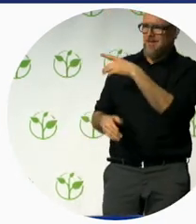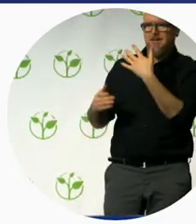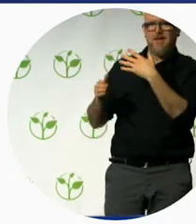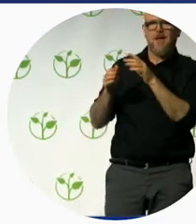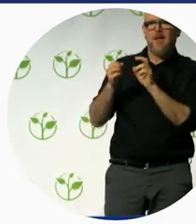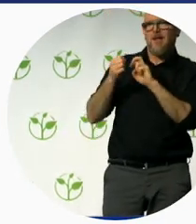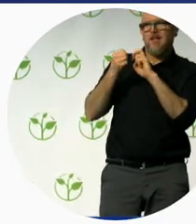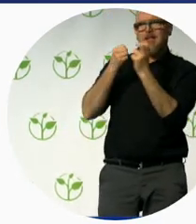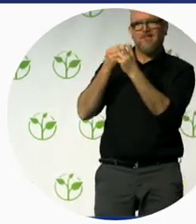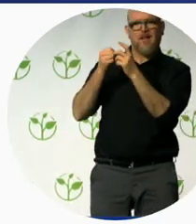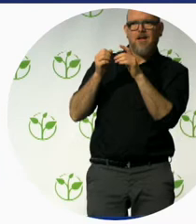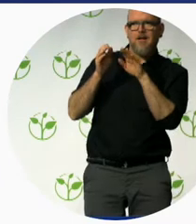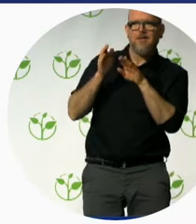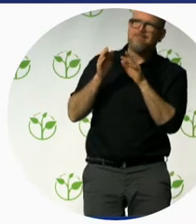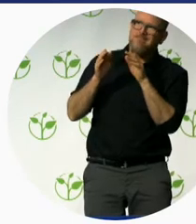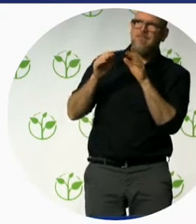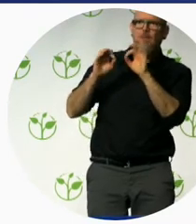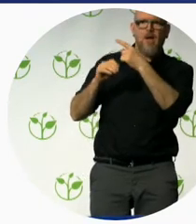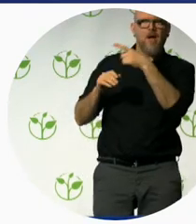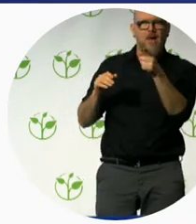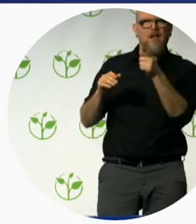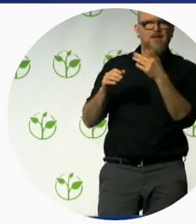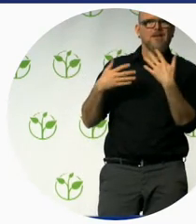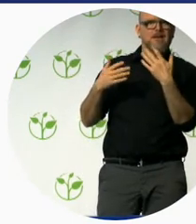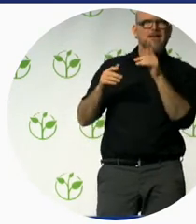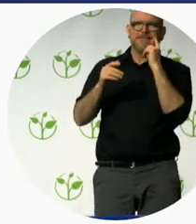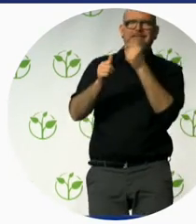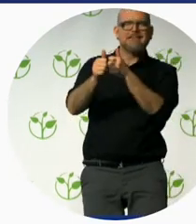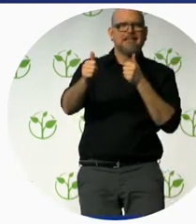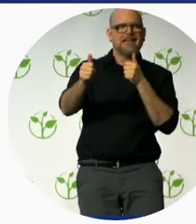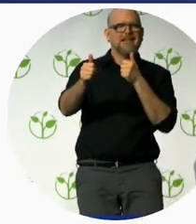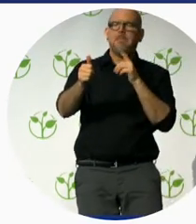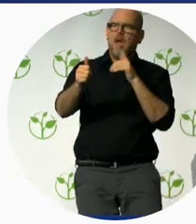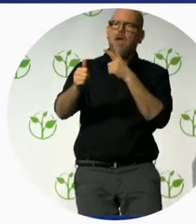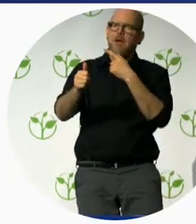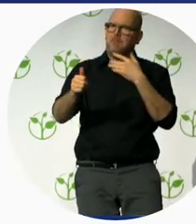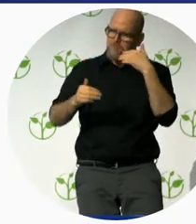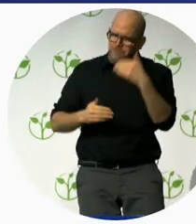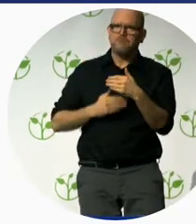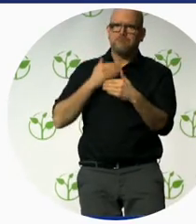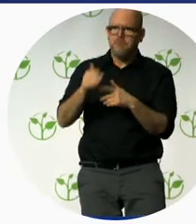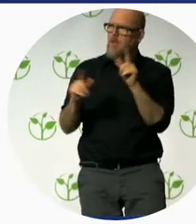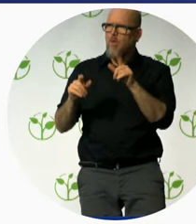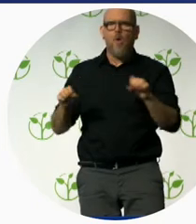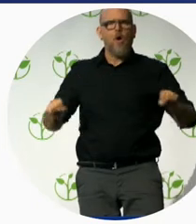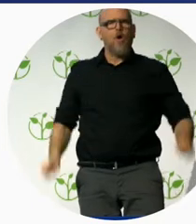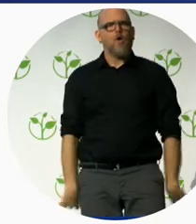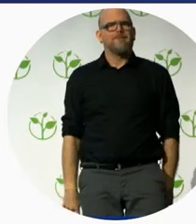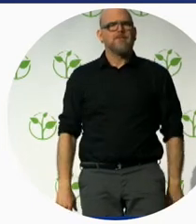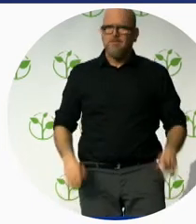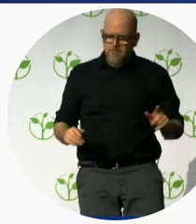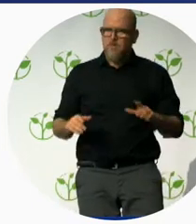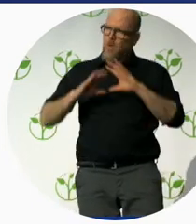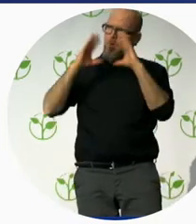means taken for granted it's something that we need to work on also around the world in all countries